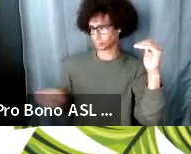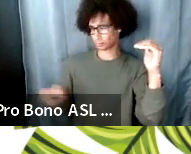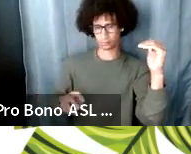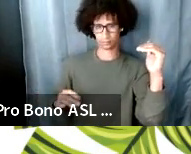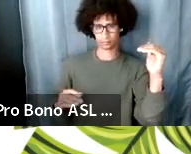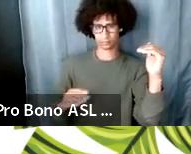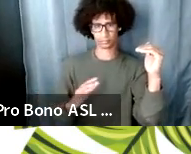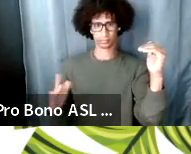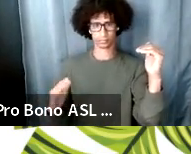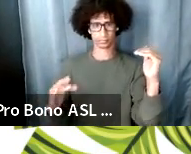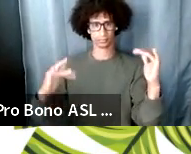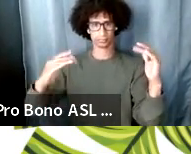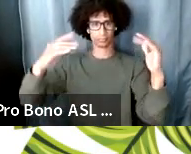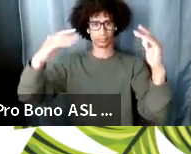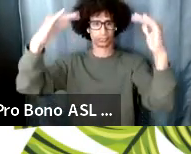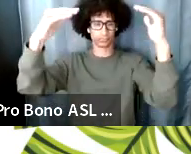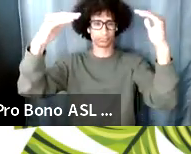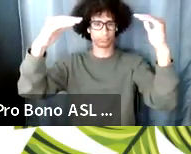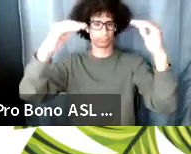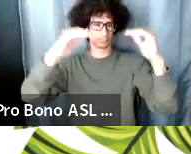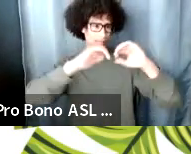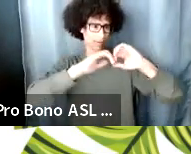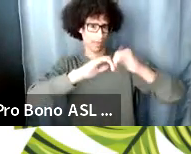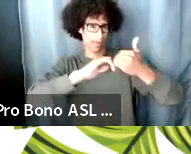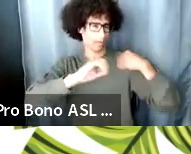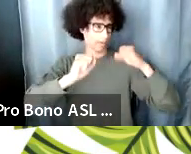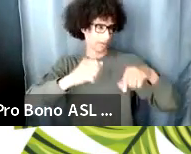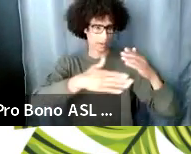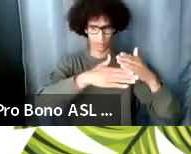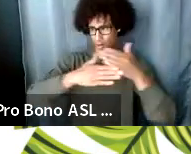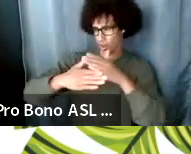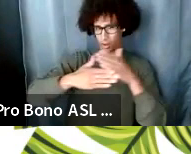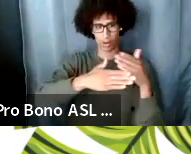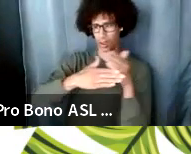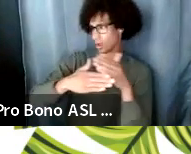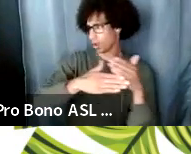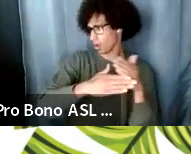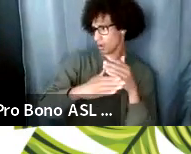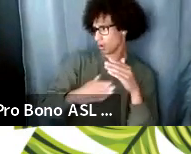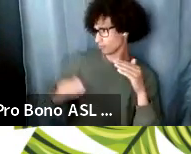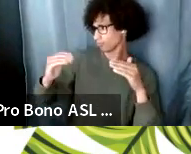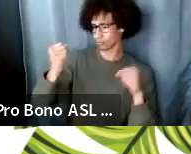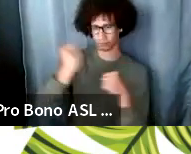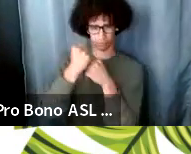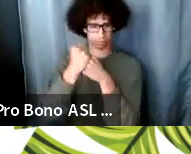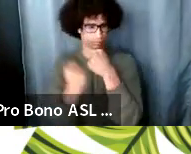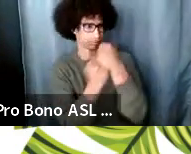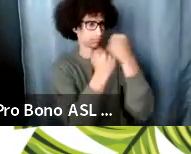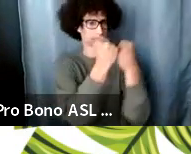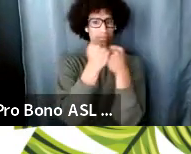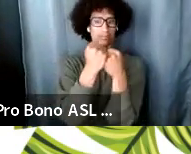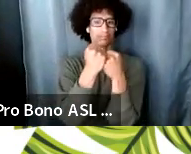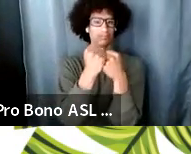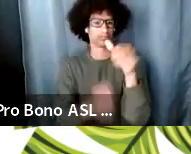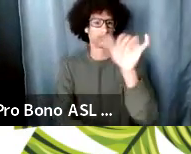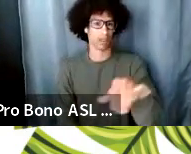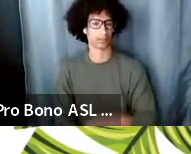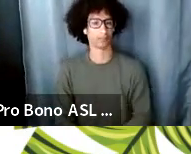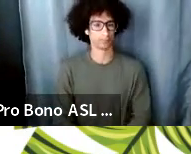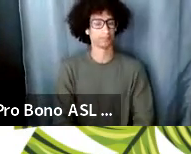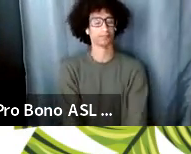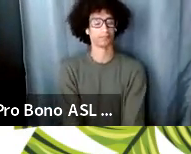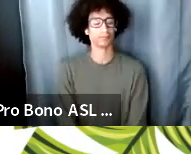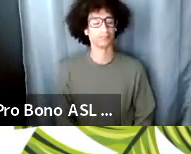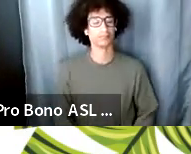like-minded work so we are co-sharing resources and lastly um we got to protect our work